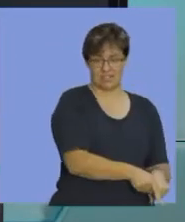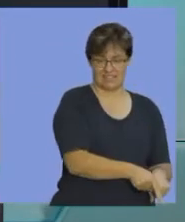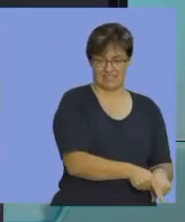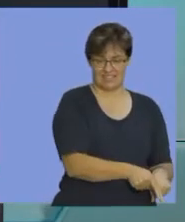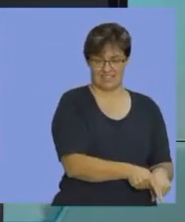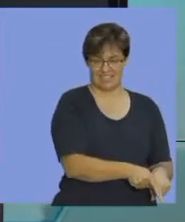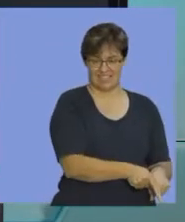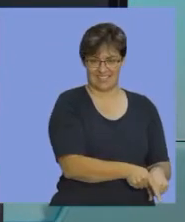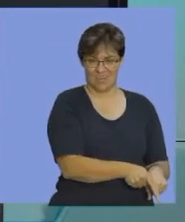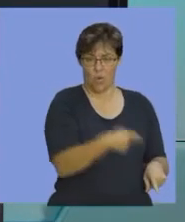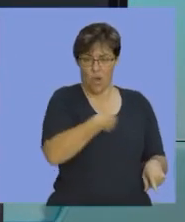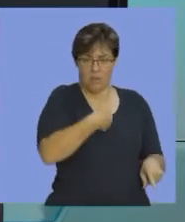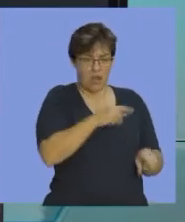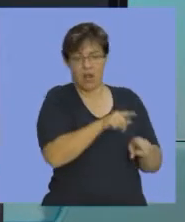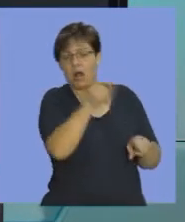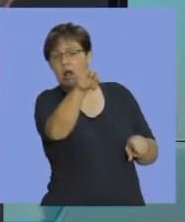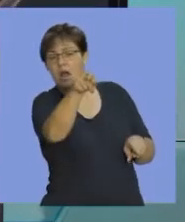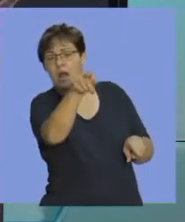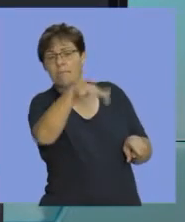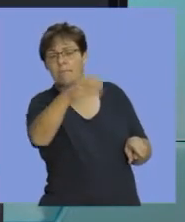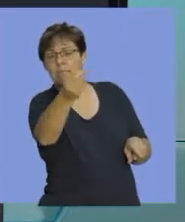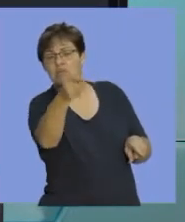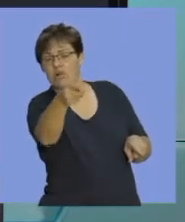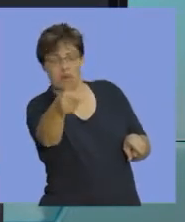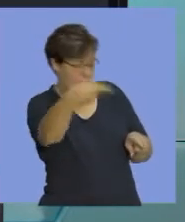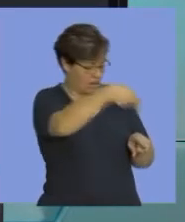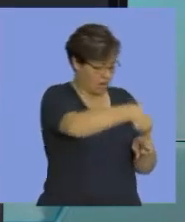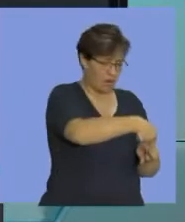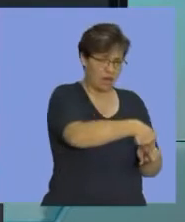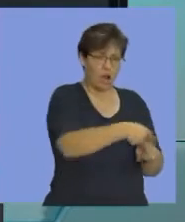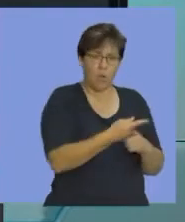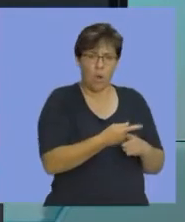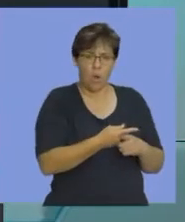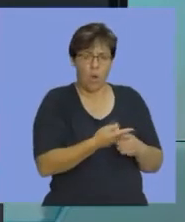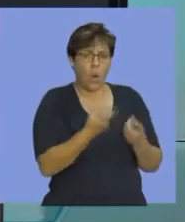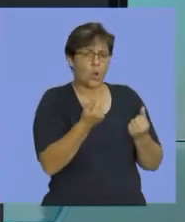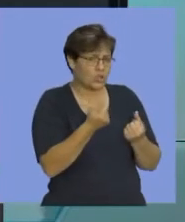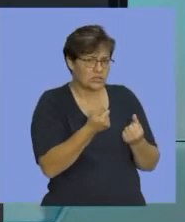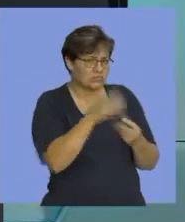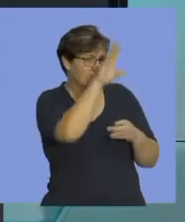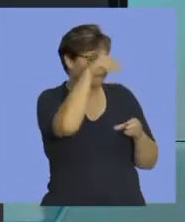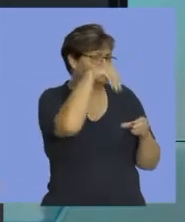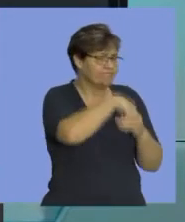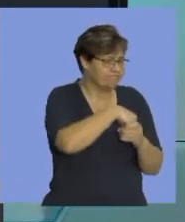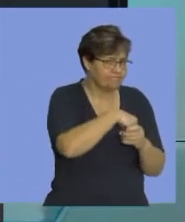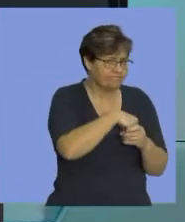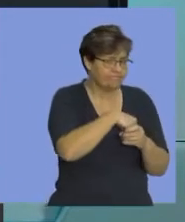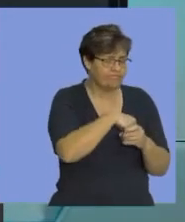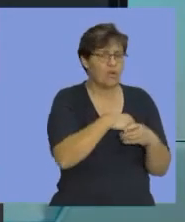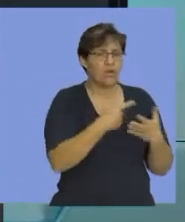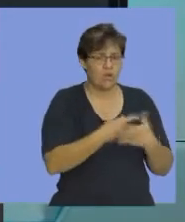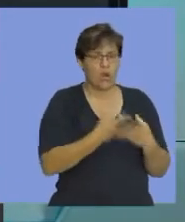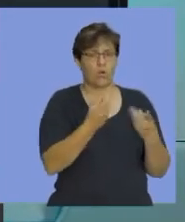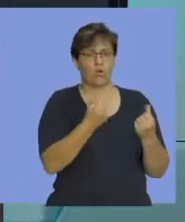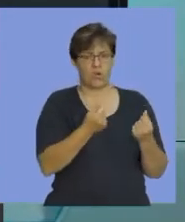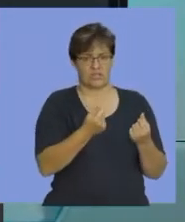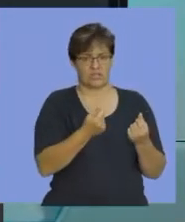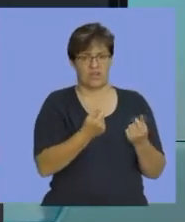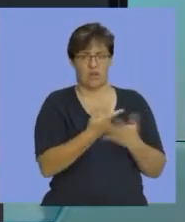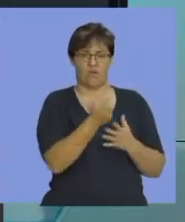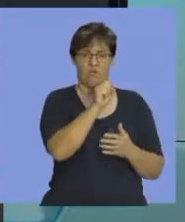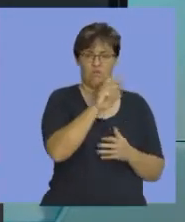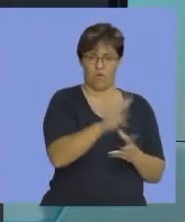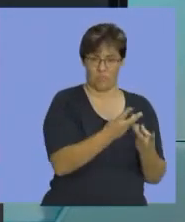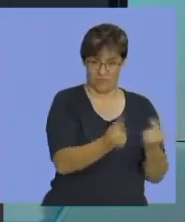our factory is situated, all the costs incurred would form part and parcel of my cost of my raw